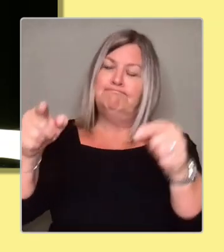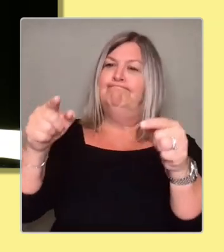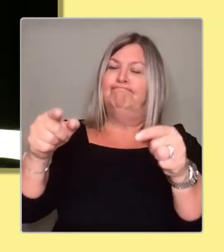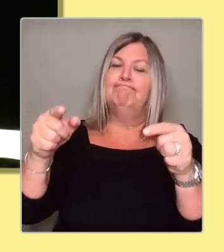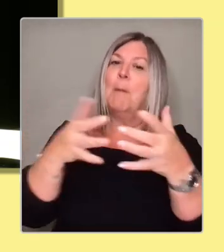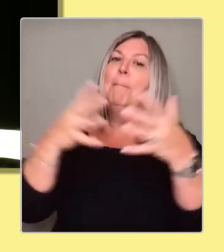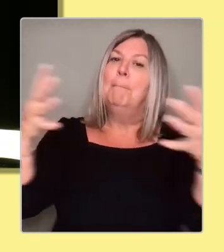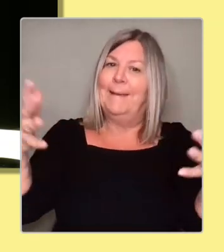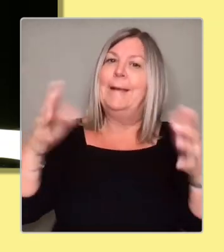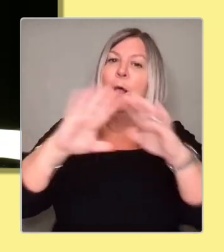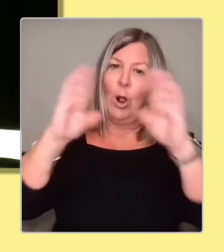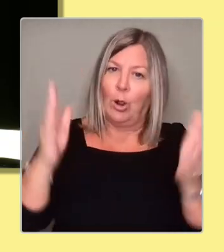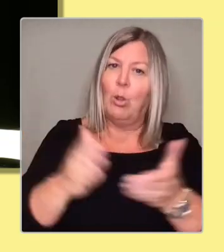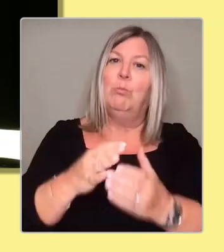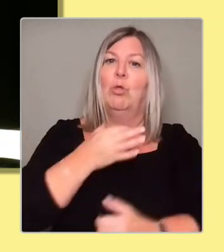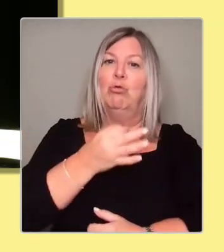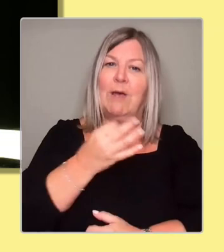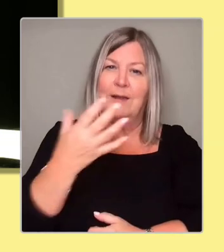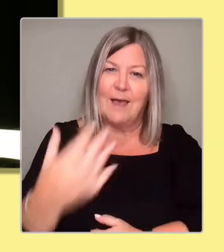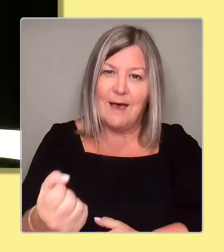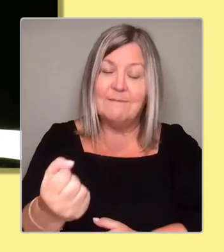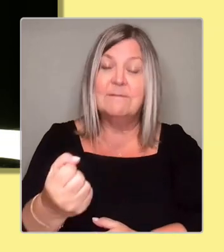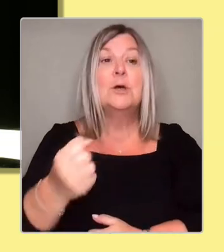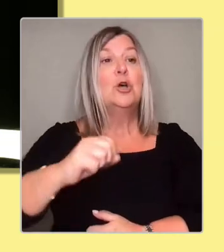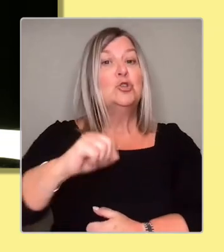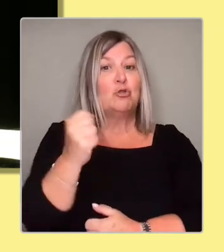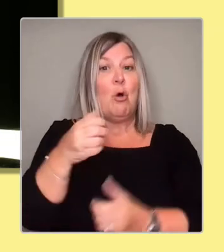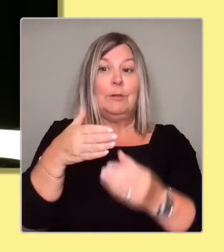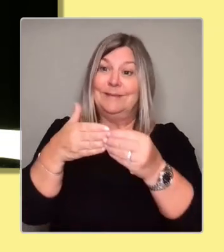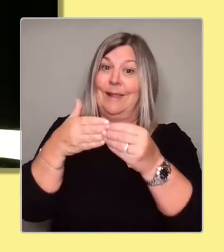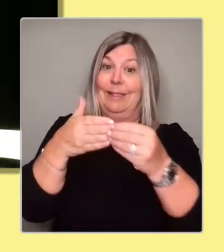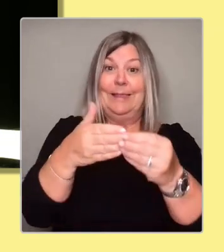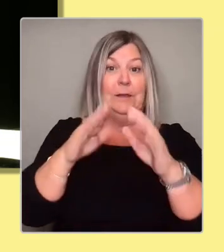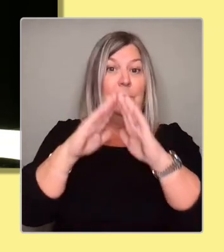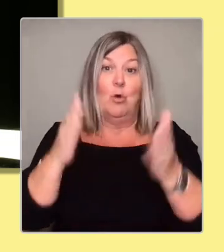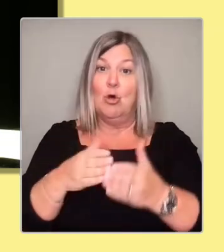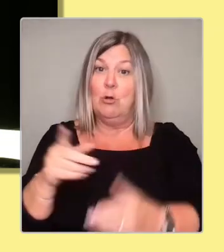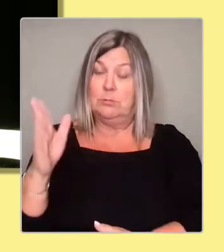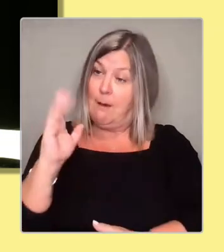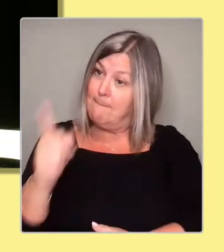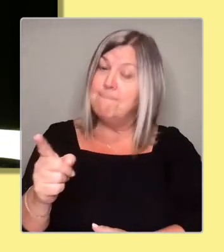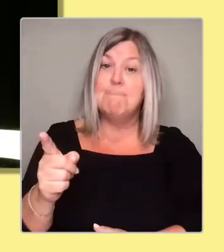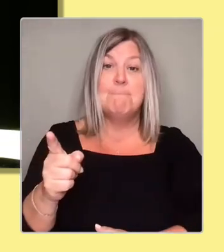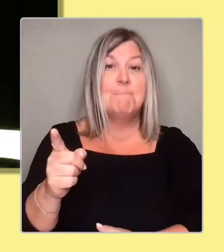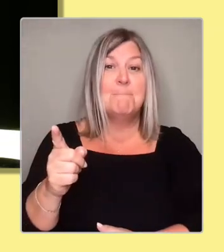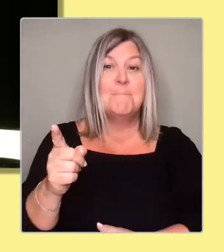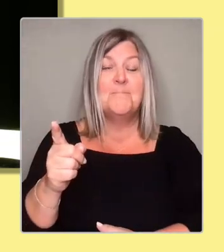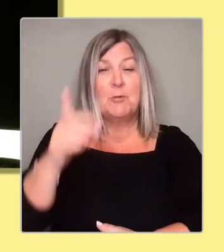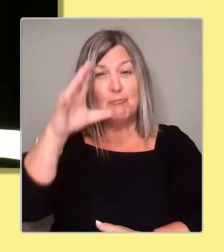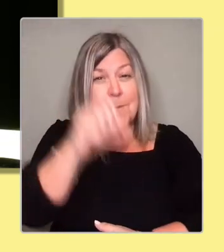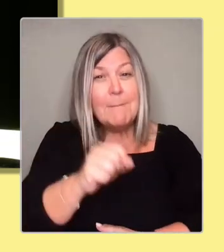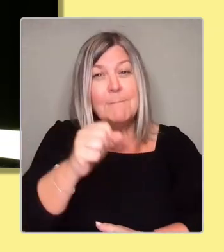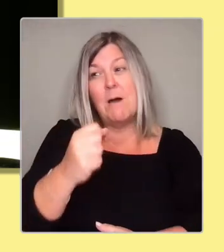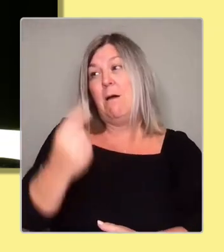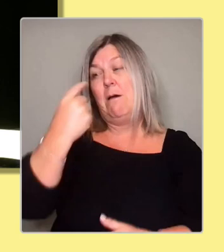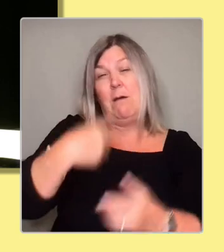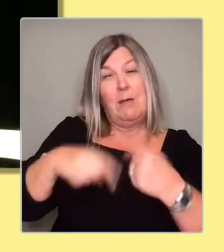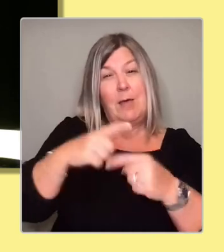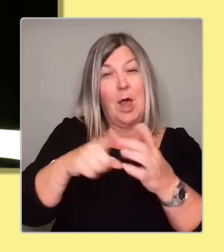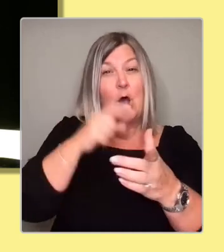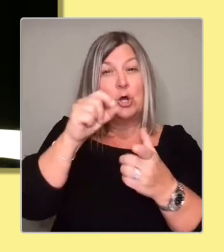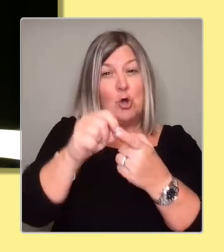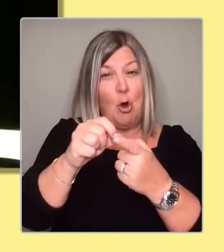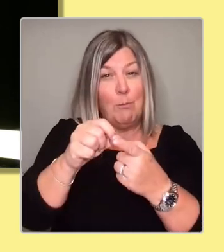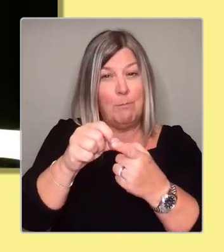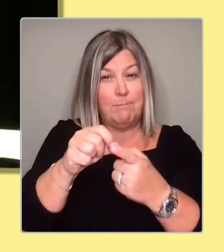the world, absolutely leading the world. And remember, the world descended upon Glasgow not too long ago and we recommitted ourselves. So for me,